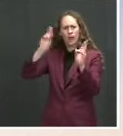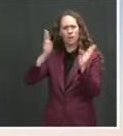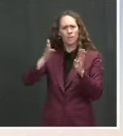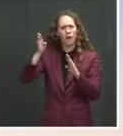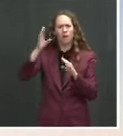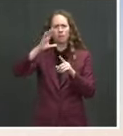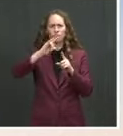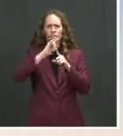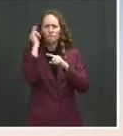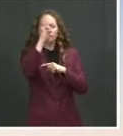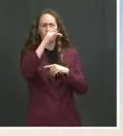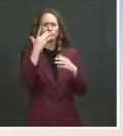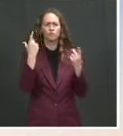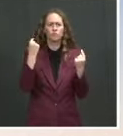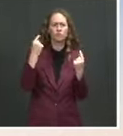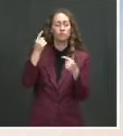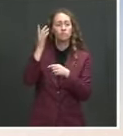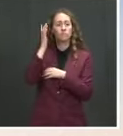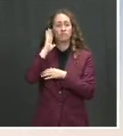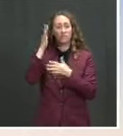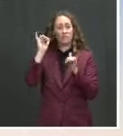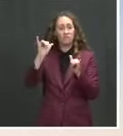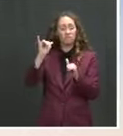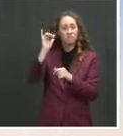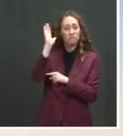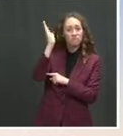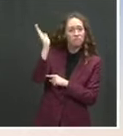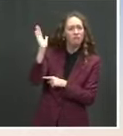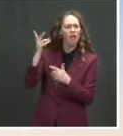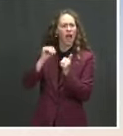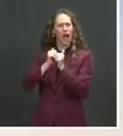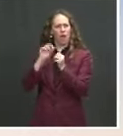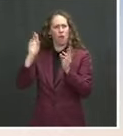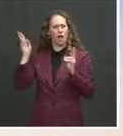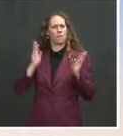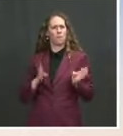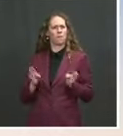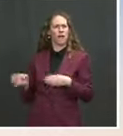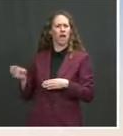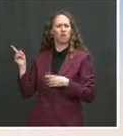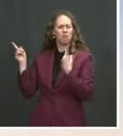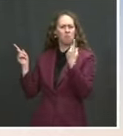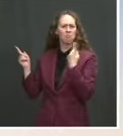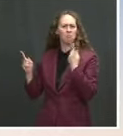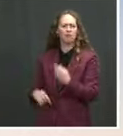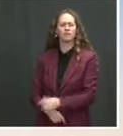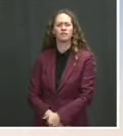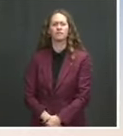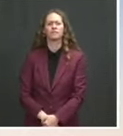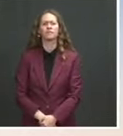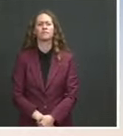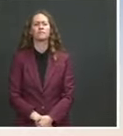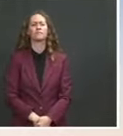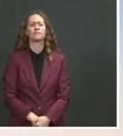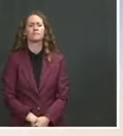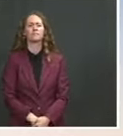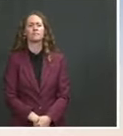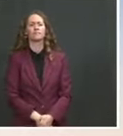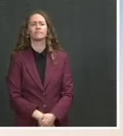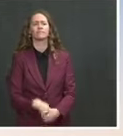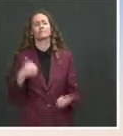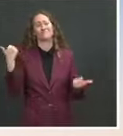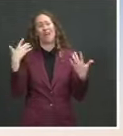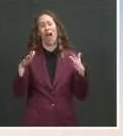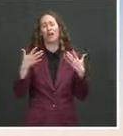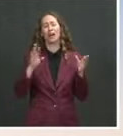Just sort of how has he been getting ready for this upcoming? Well, first, I will say that he's been getting ready for 50 years. He has